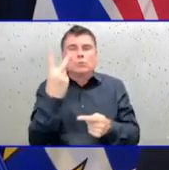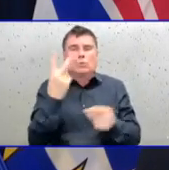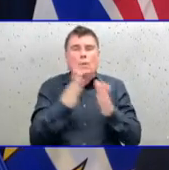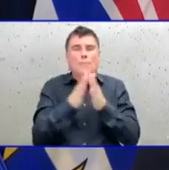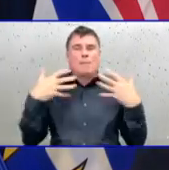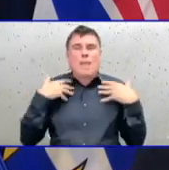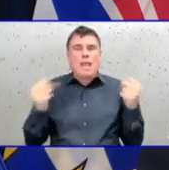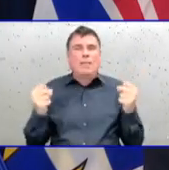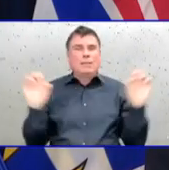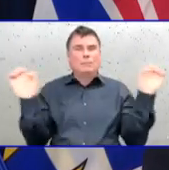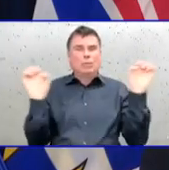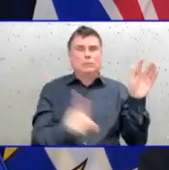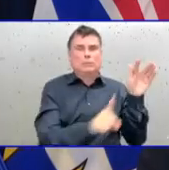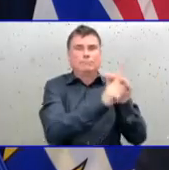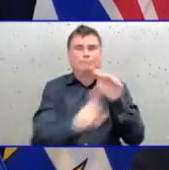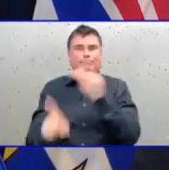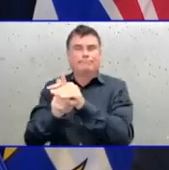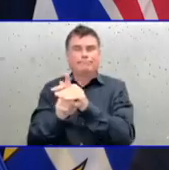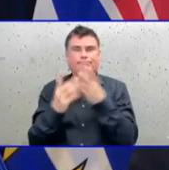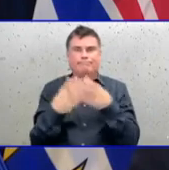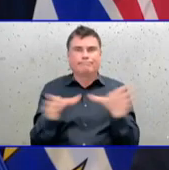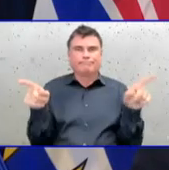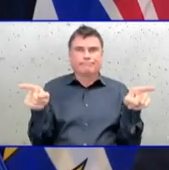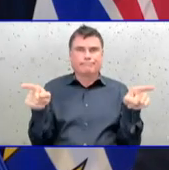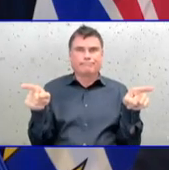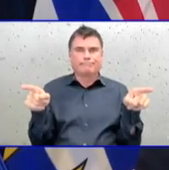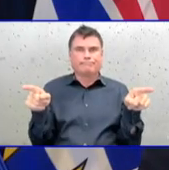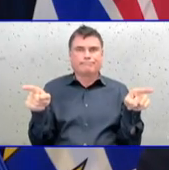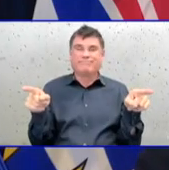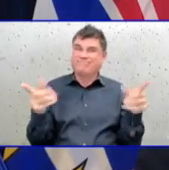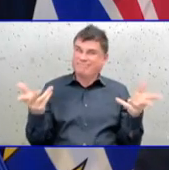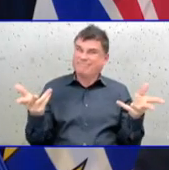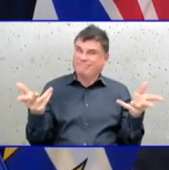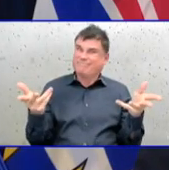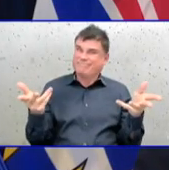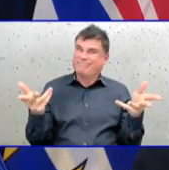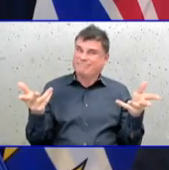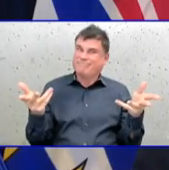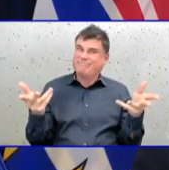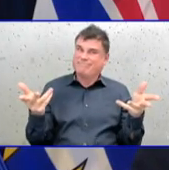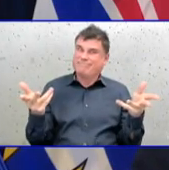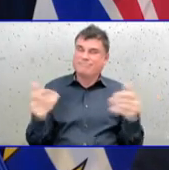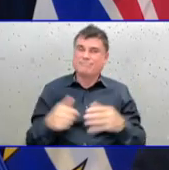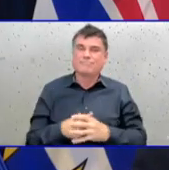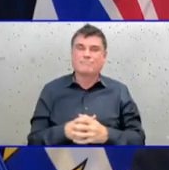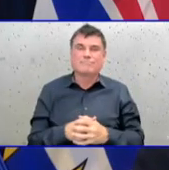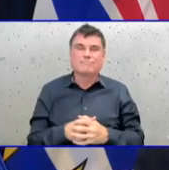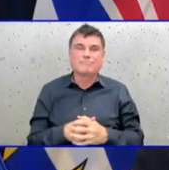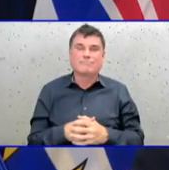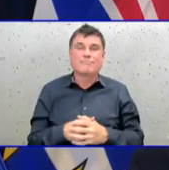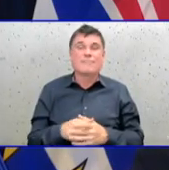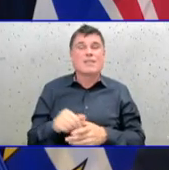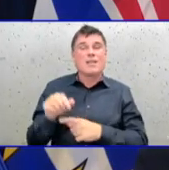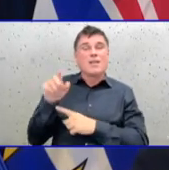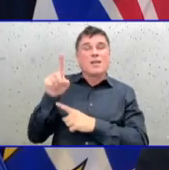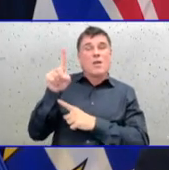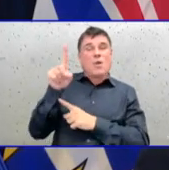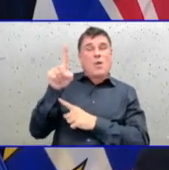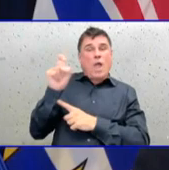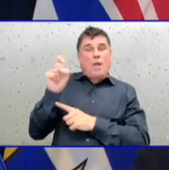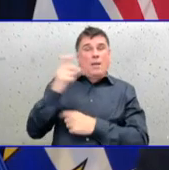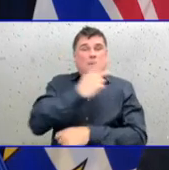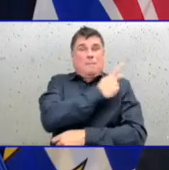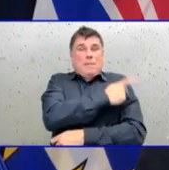now have been transferred, ICU patients have been transferred from the north to other health authorities. Since Halloween, since Sunday,